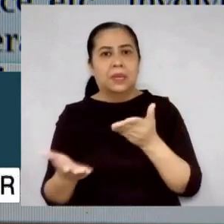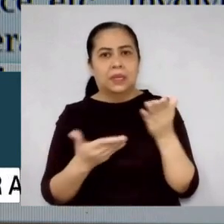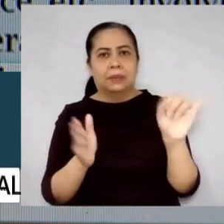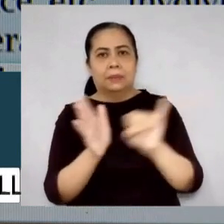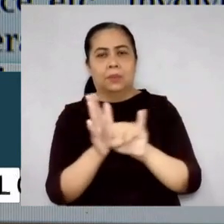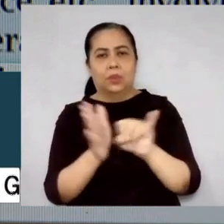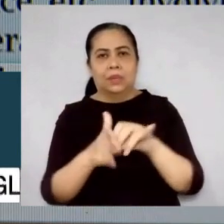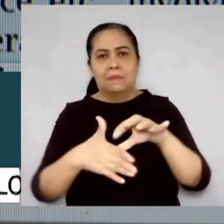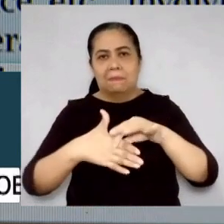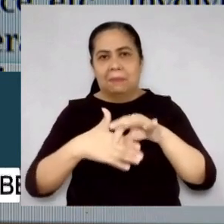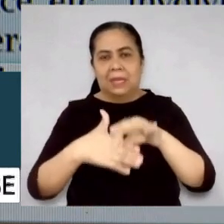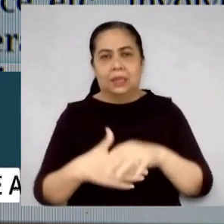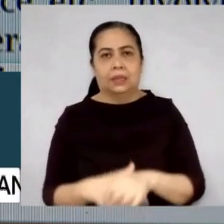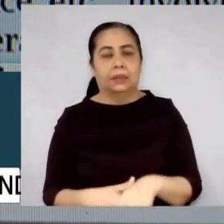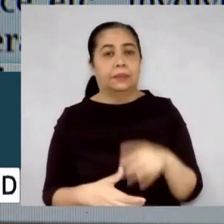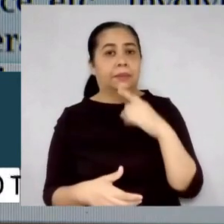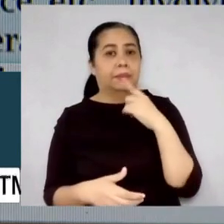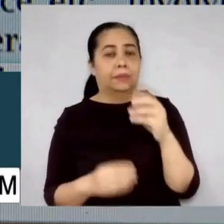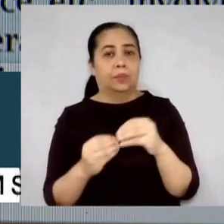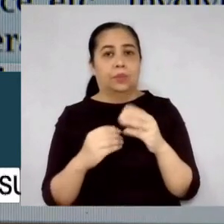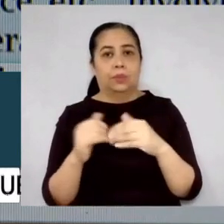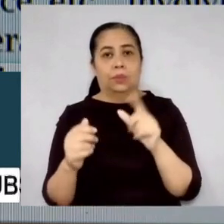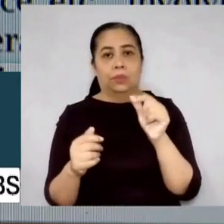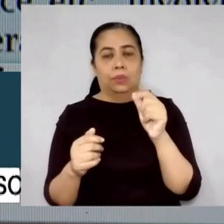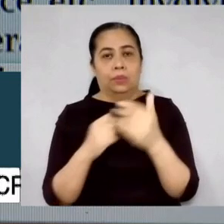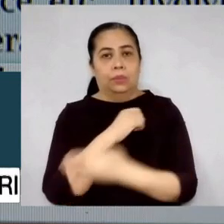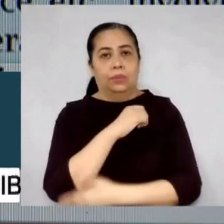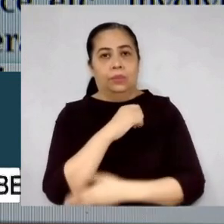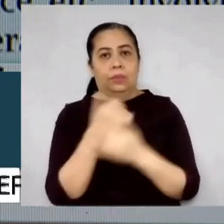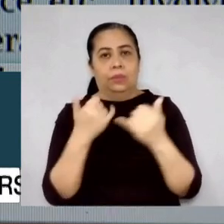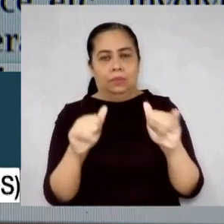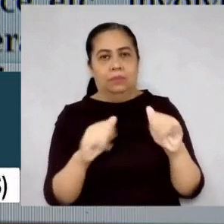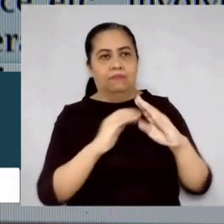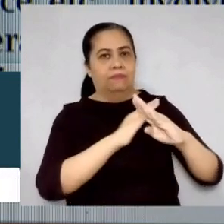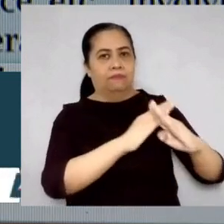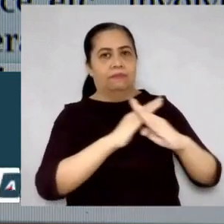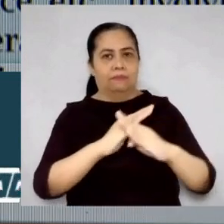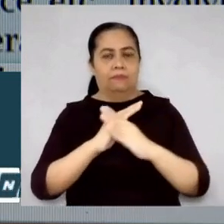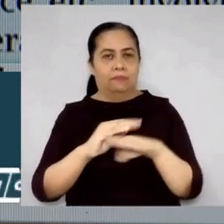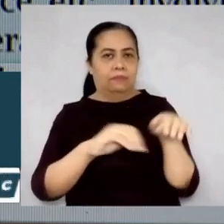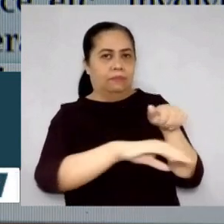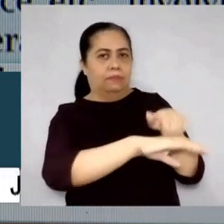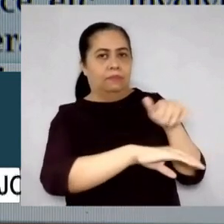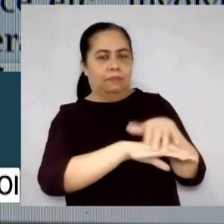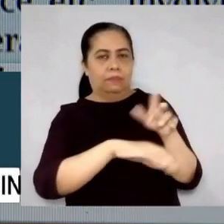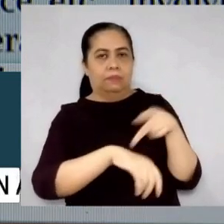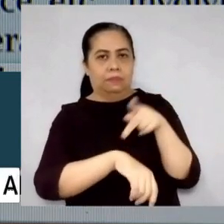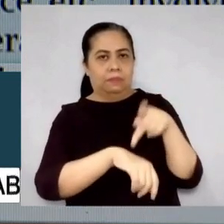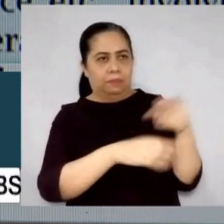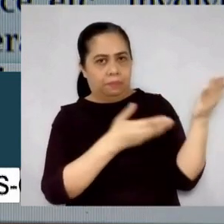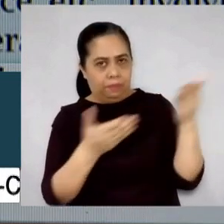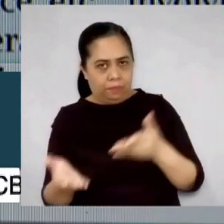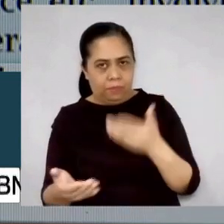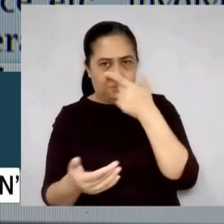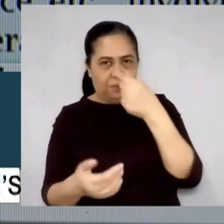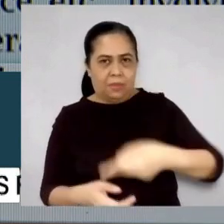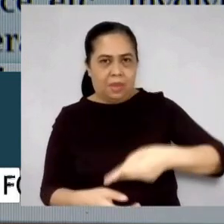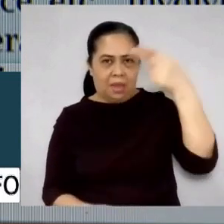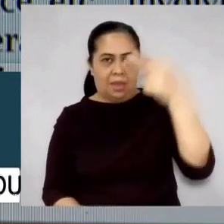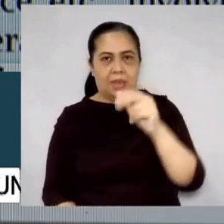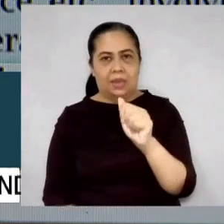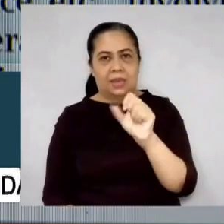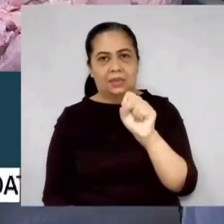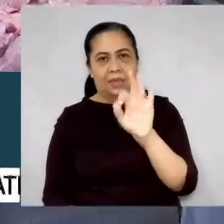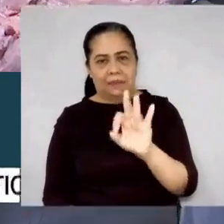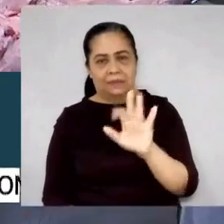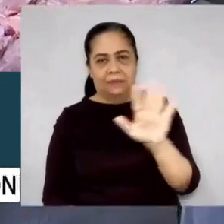products. To date, more than 20 countries are still barred from sending imported meat to the Philippines due to high ESF cases in their